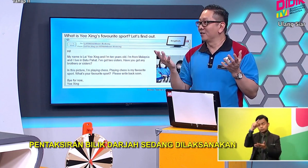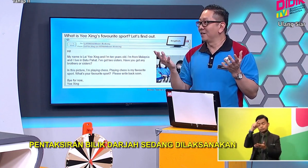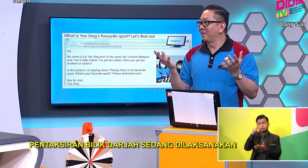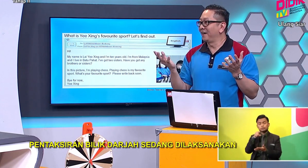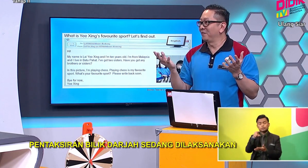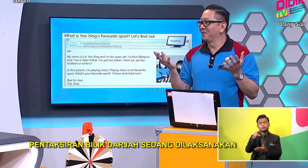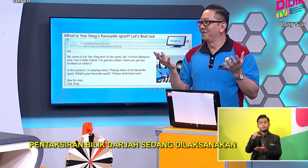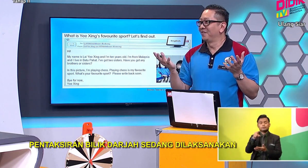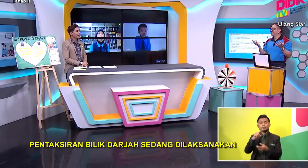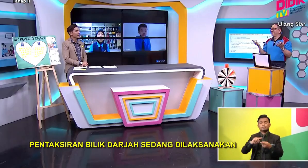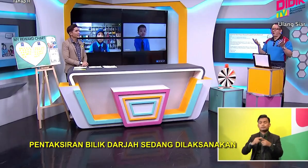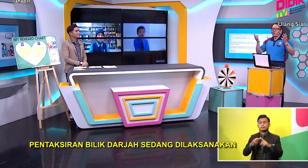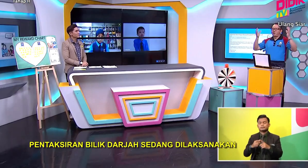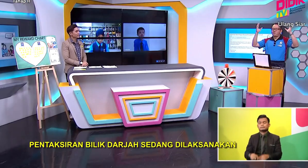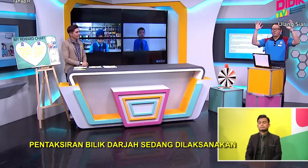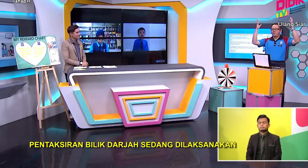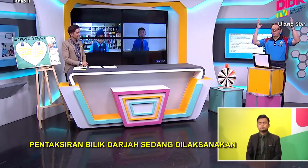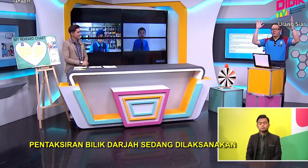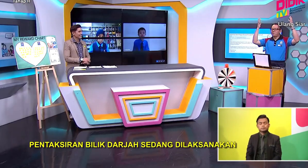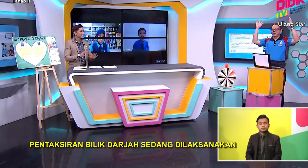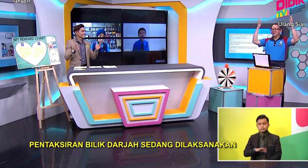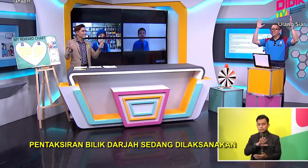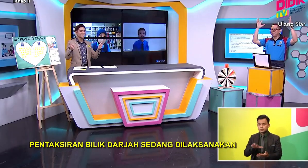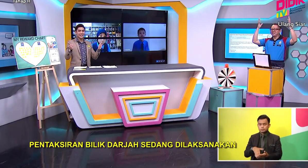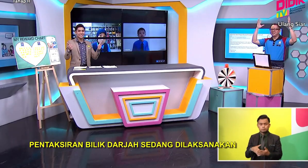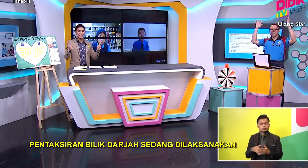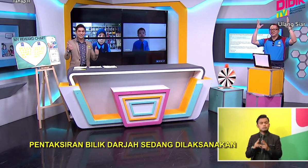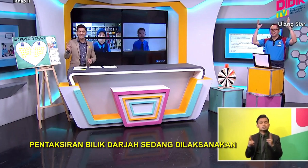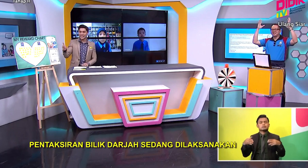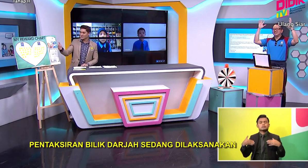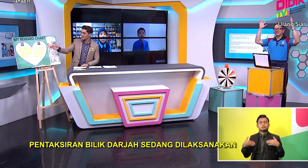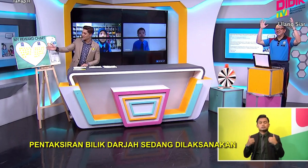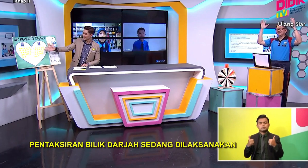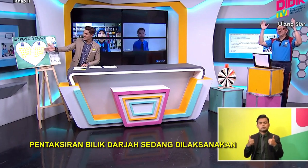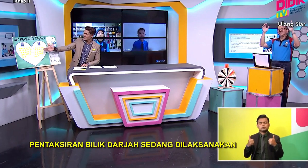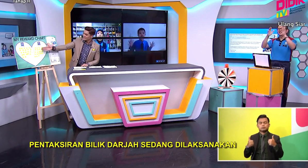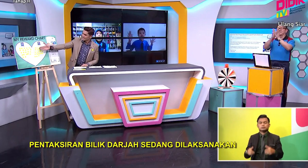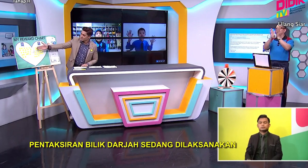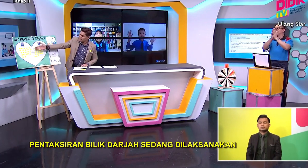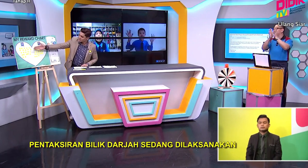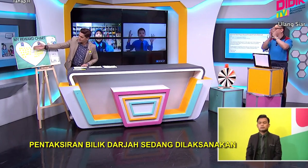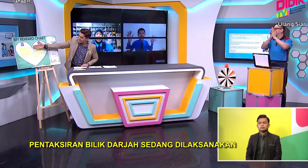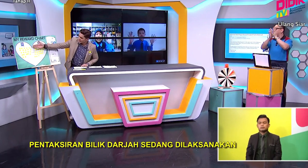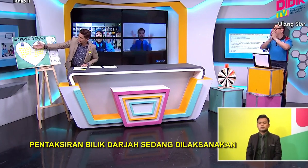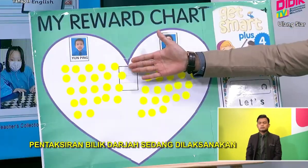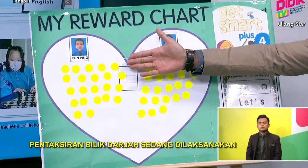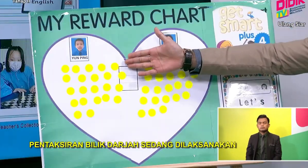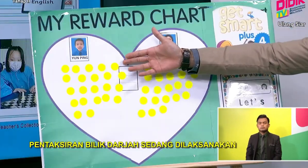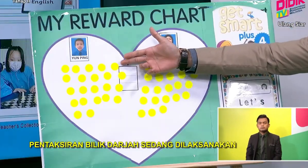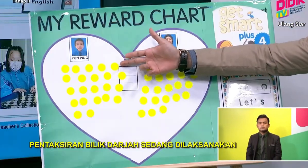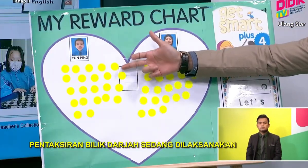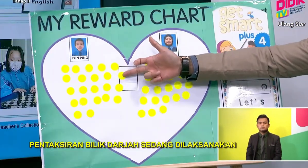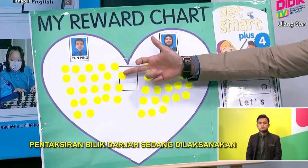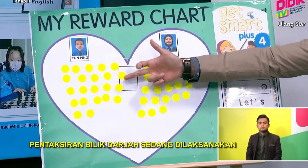Are they awesome, Hanif? Oh, they are amazing. Amazing. Very good. we look at Ping Ping has